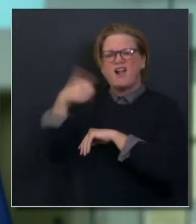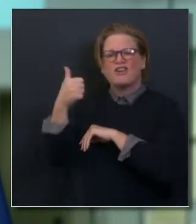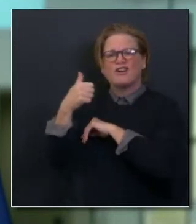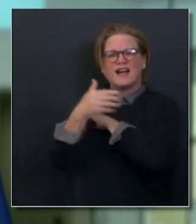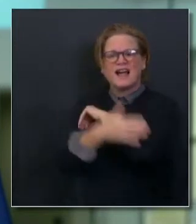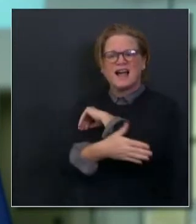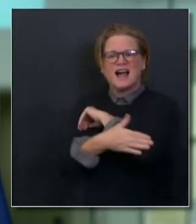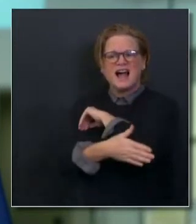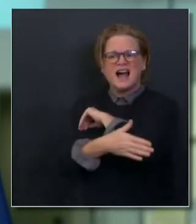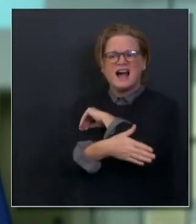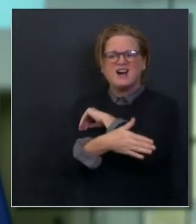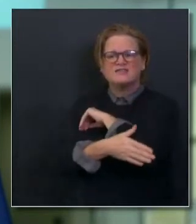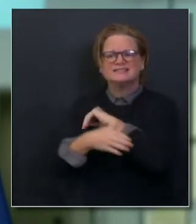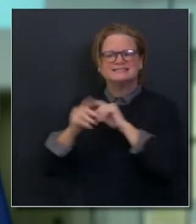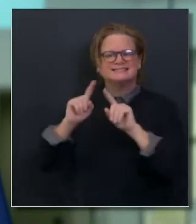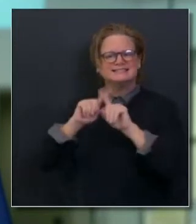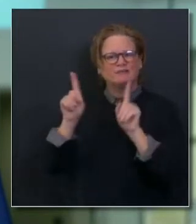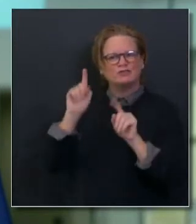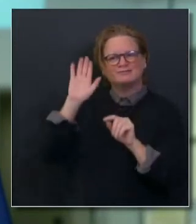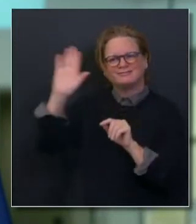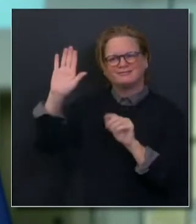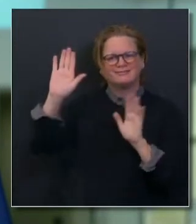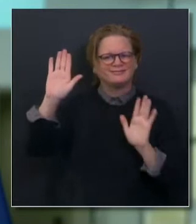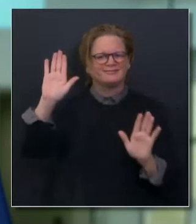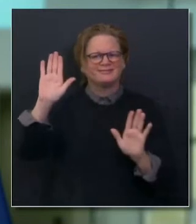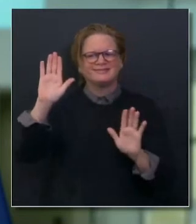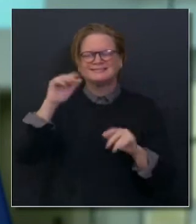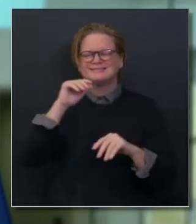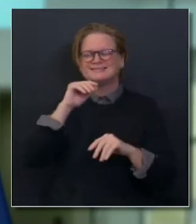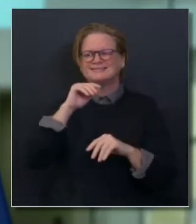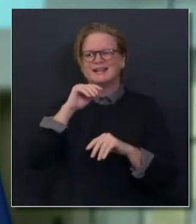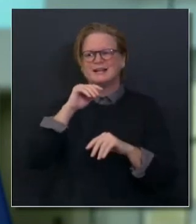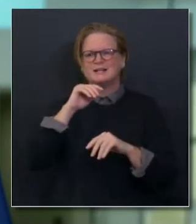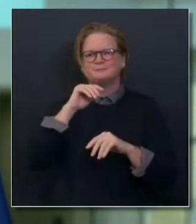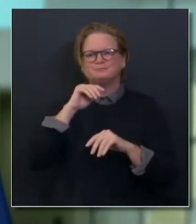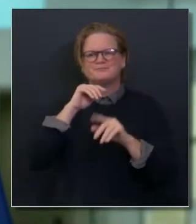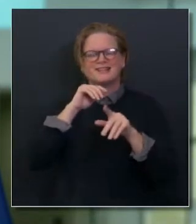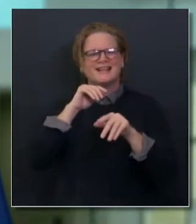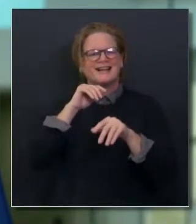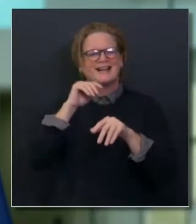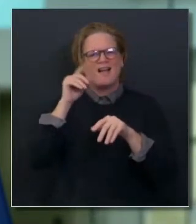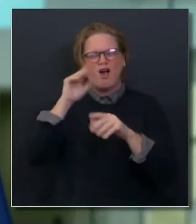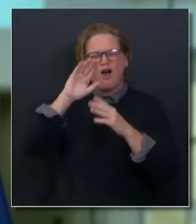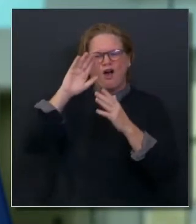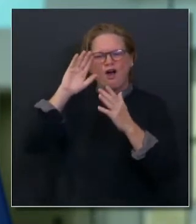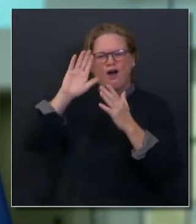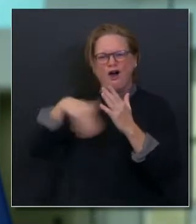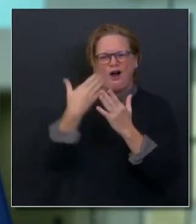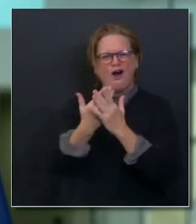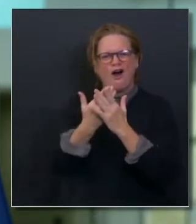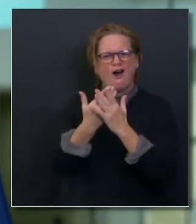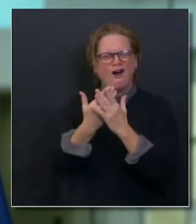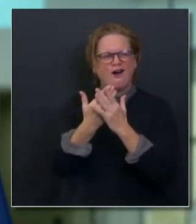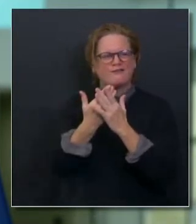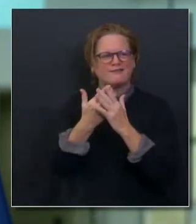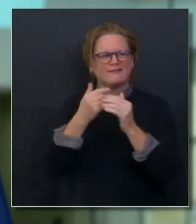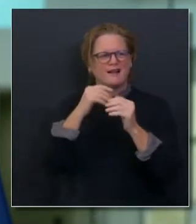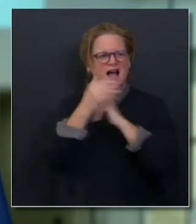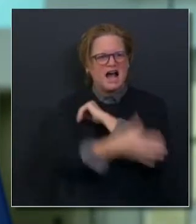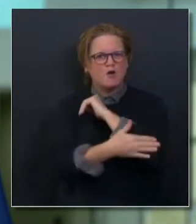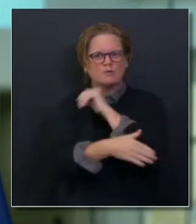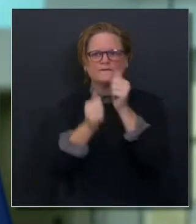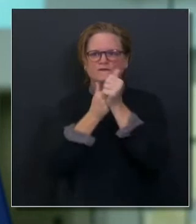in this effort, that they will sort of be lockstep with us and being able to move forward in this way.